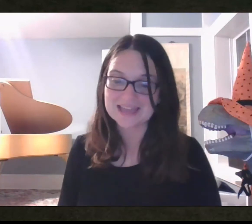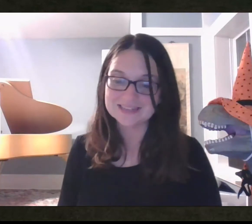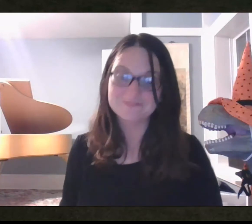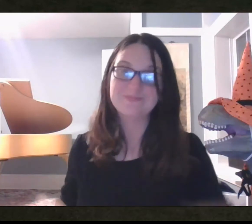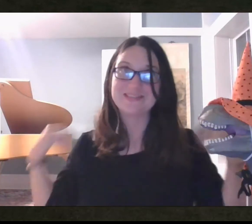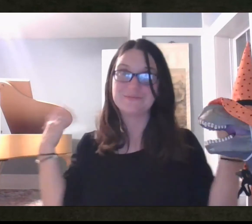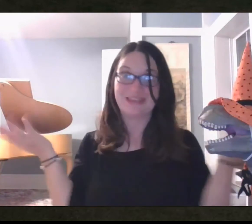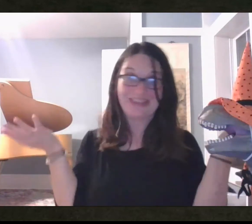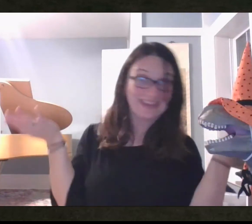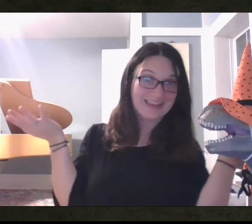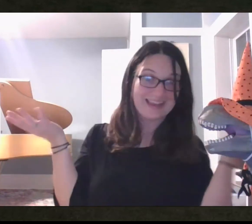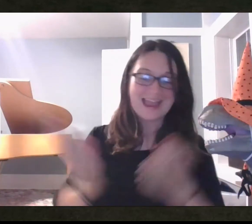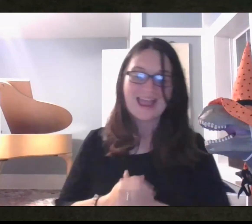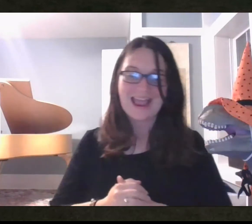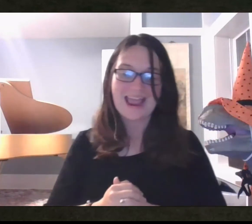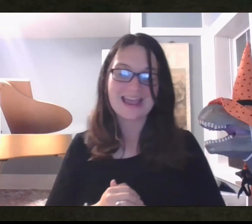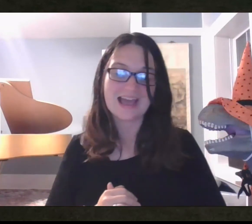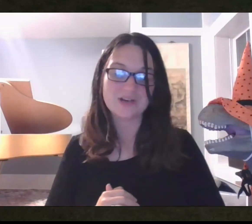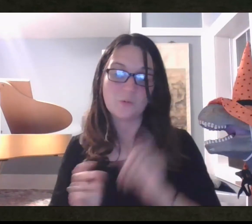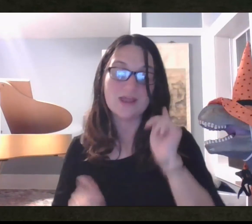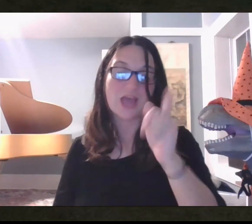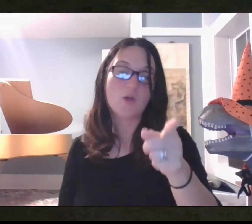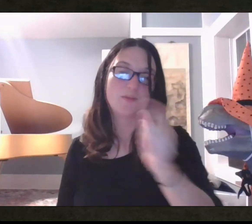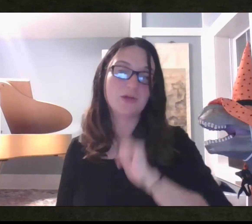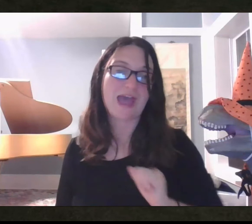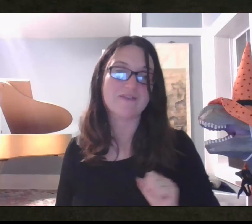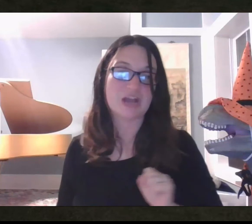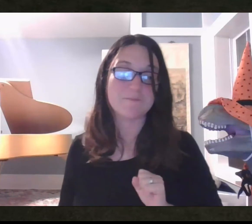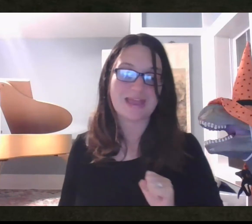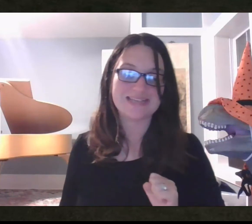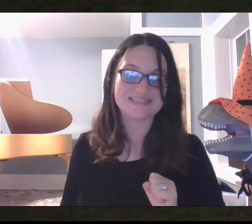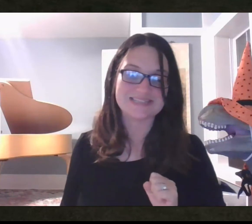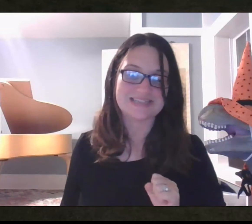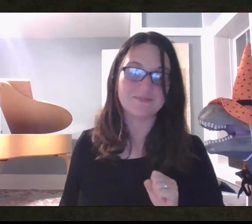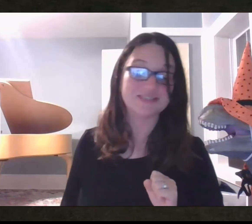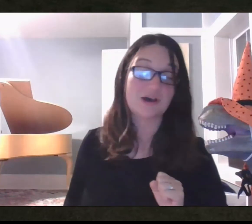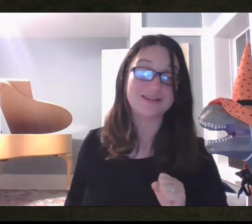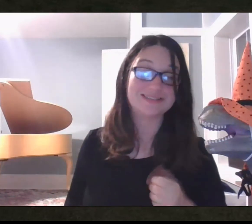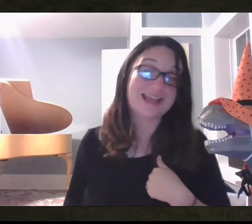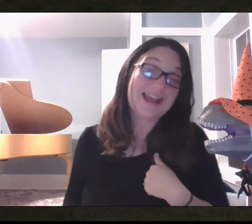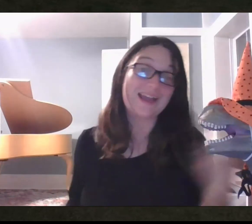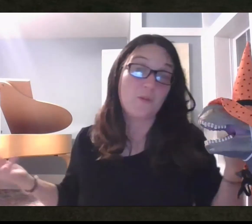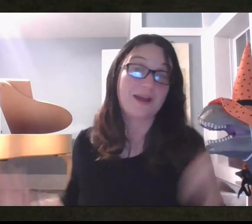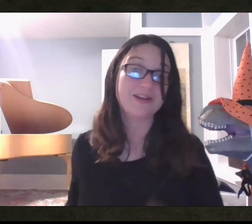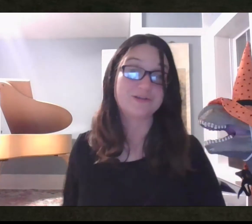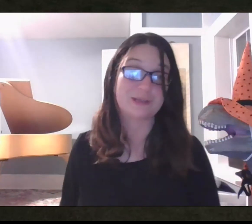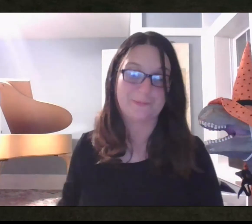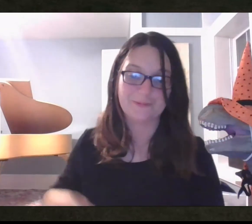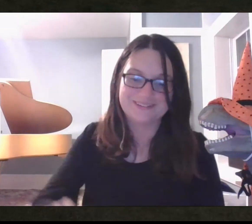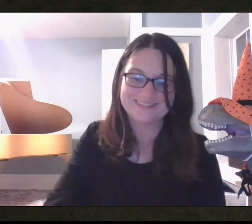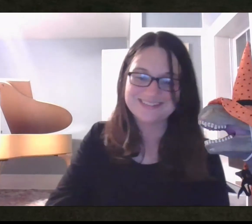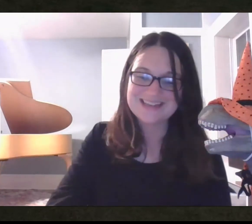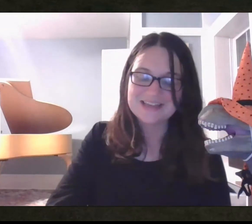and to me, and we hope you have an amazing day, Miss Halsey, and I hope I